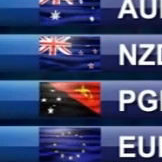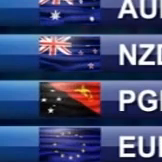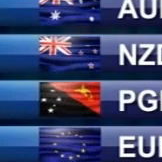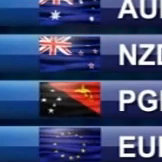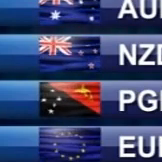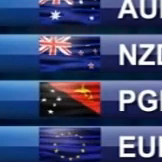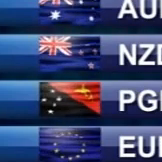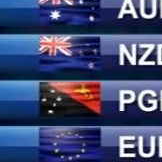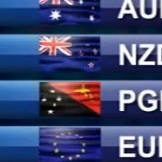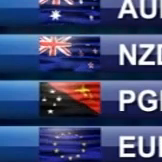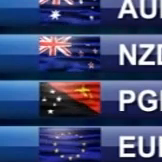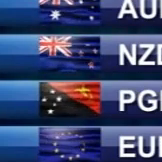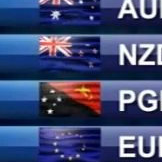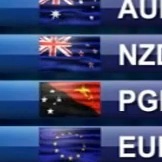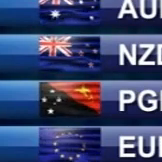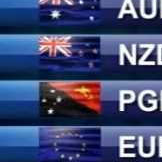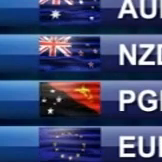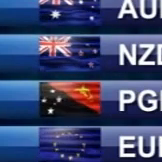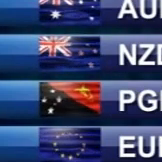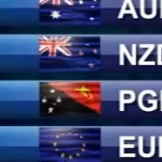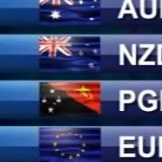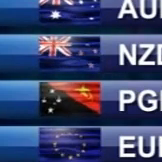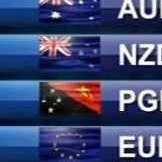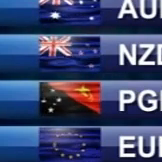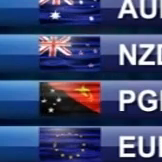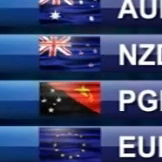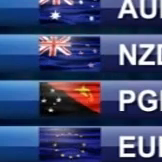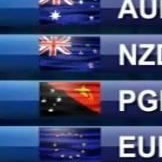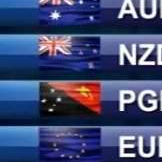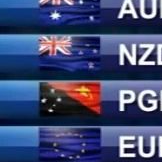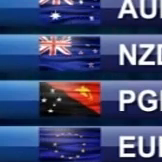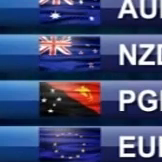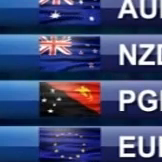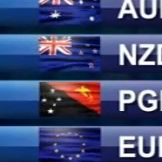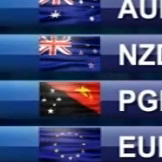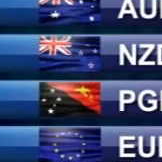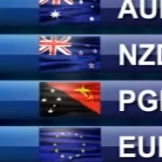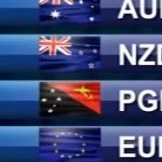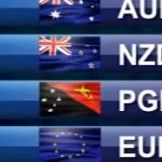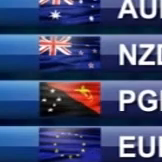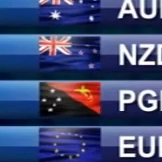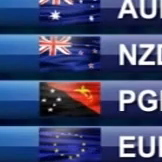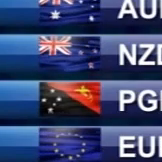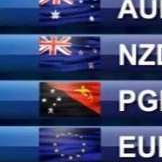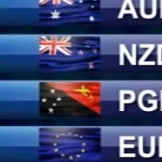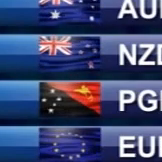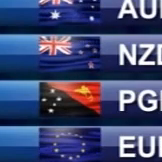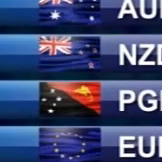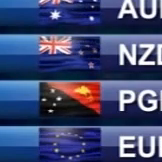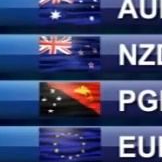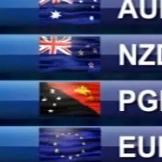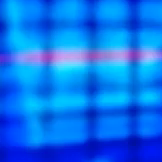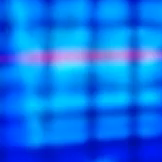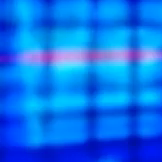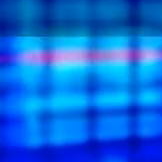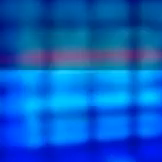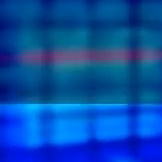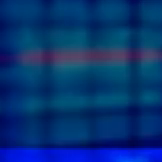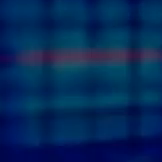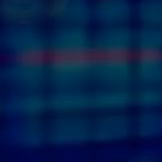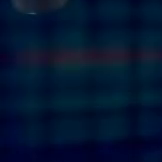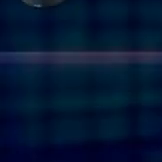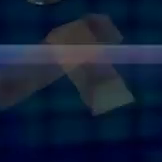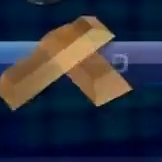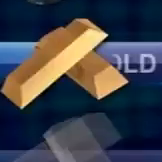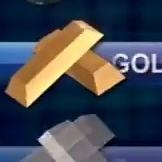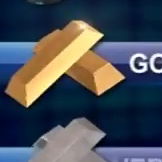dollar, the P&G kina, euro, and the Japanese yen. It weakened against our major trading partners, Australia and New Zealand. Looking at the